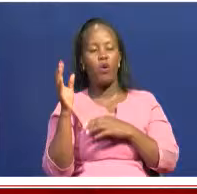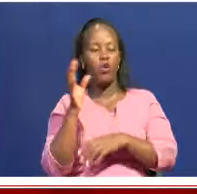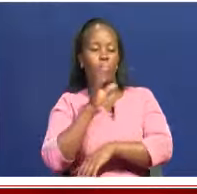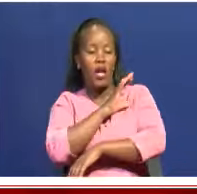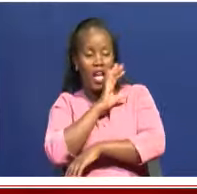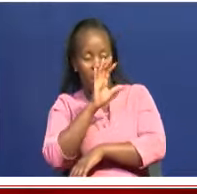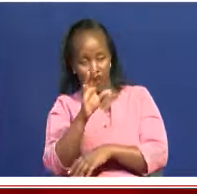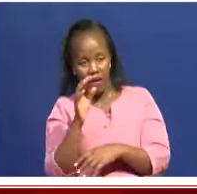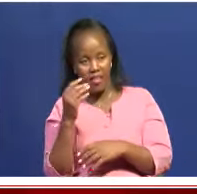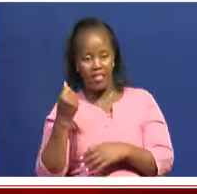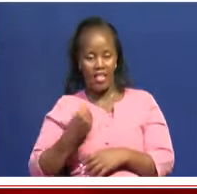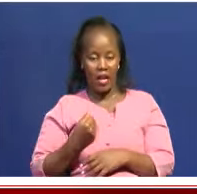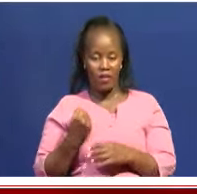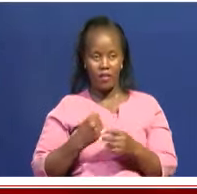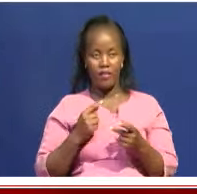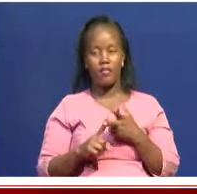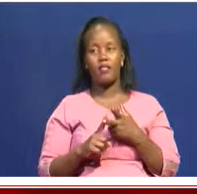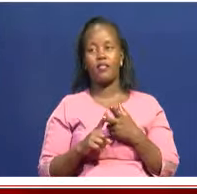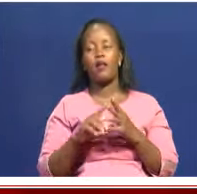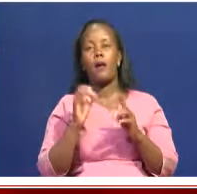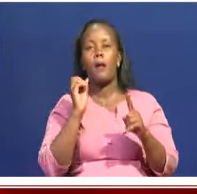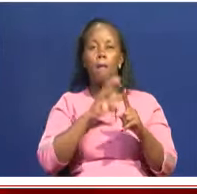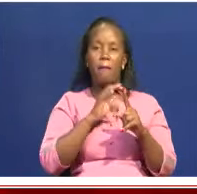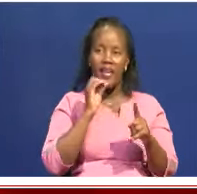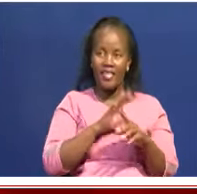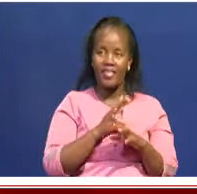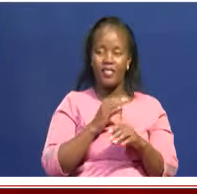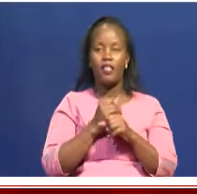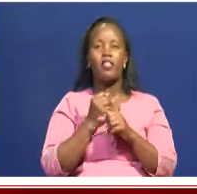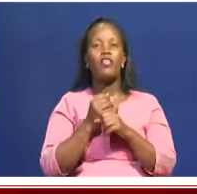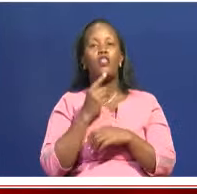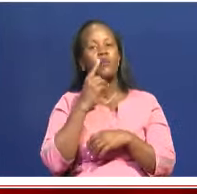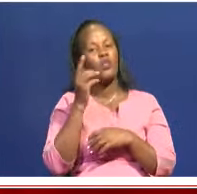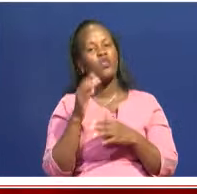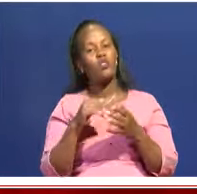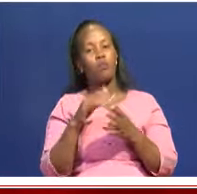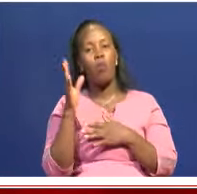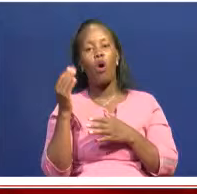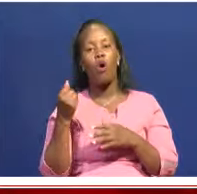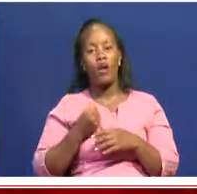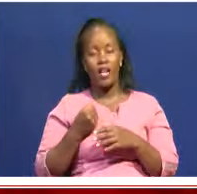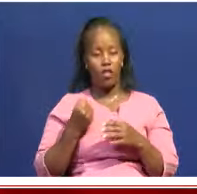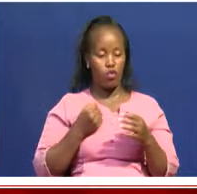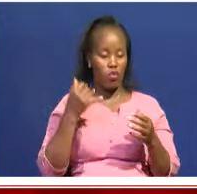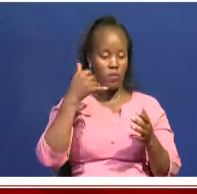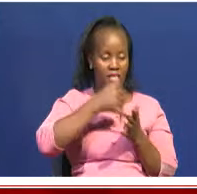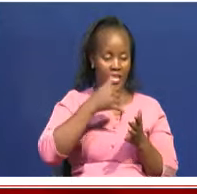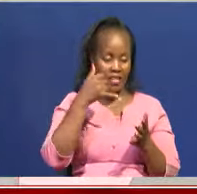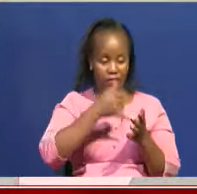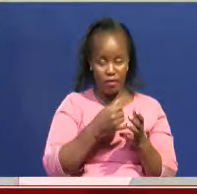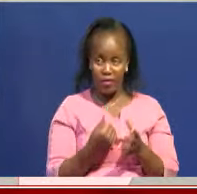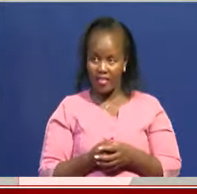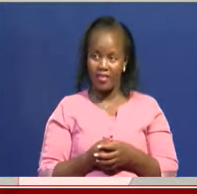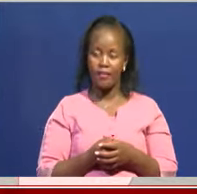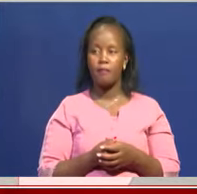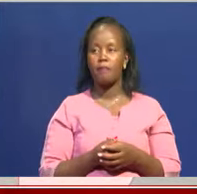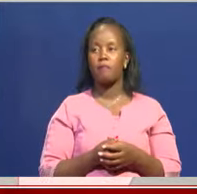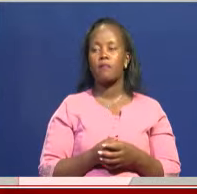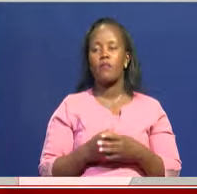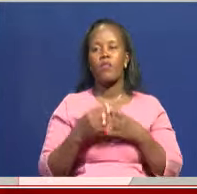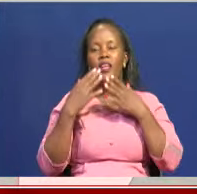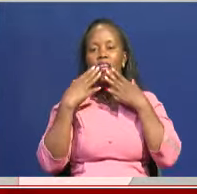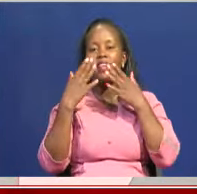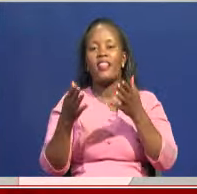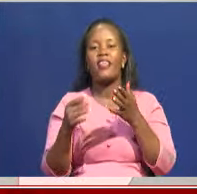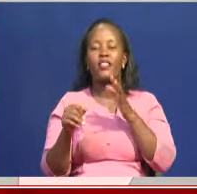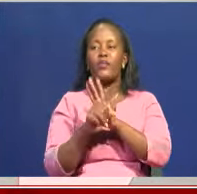mentoring them and making sure that once I leave this place, more girls will have a seat on this table. Yeah. Absolutely. P.S. Umibashir, thank you very much